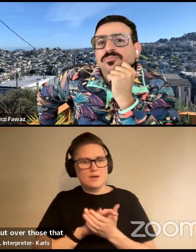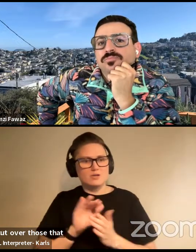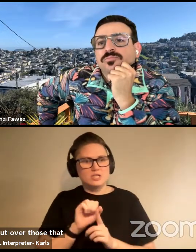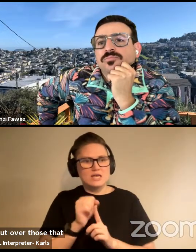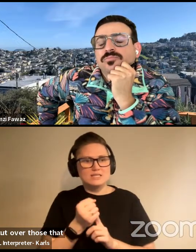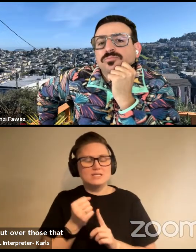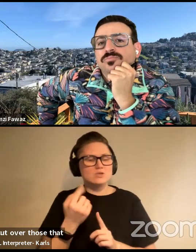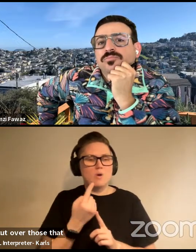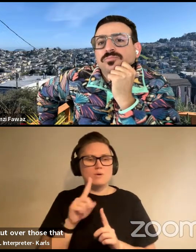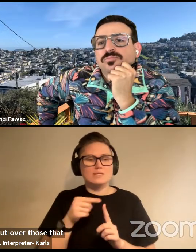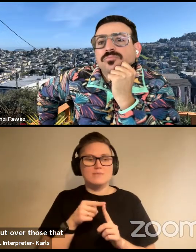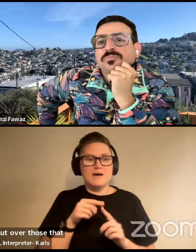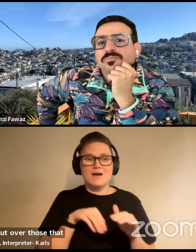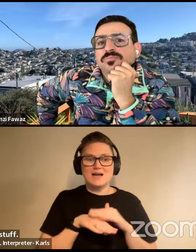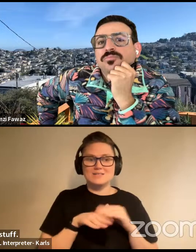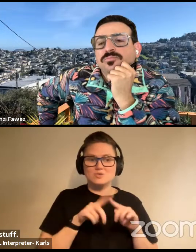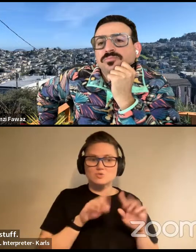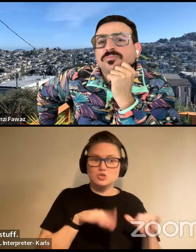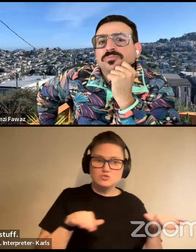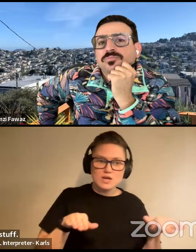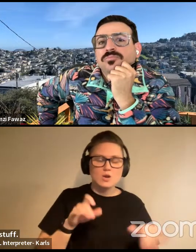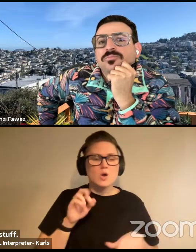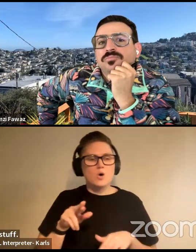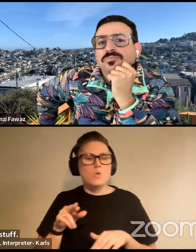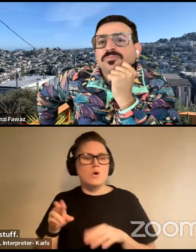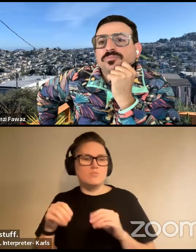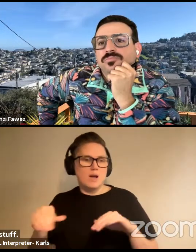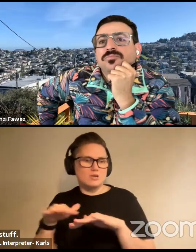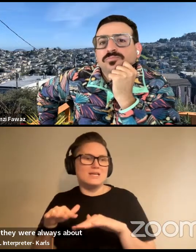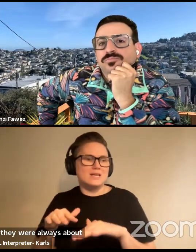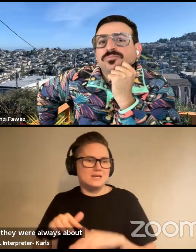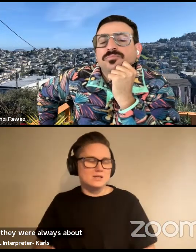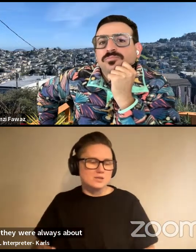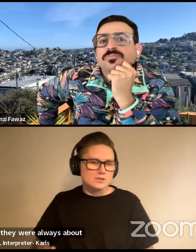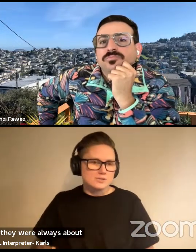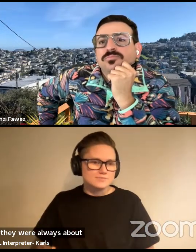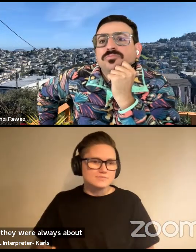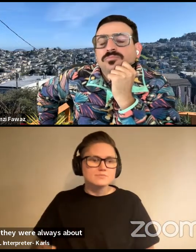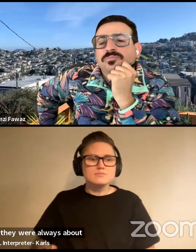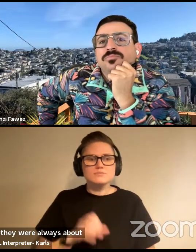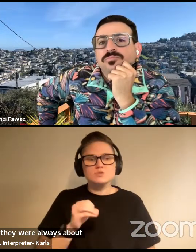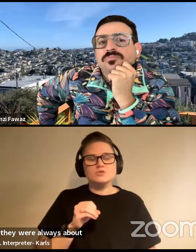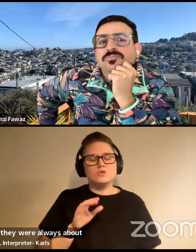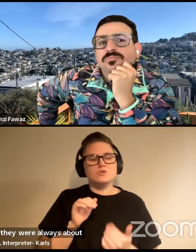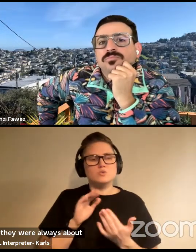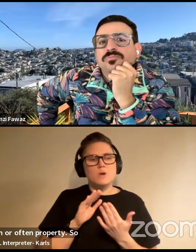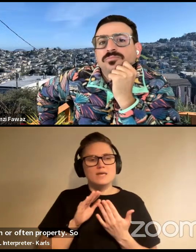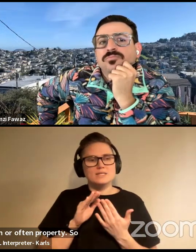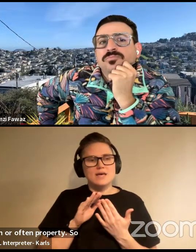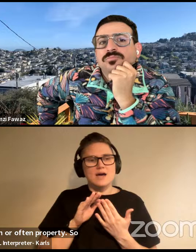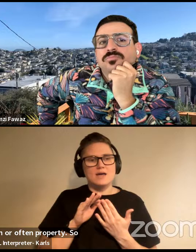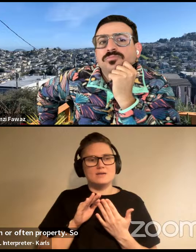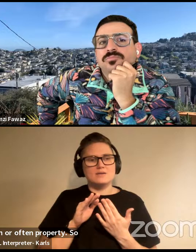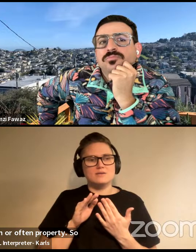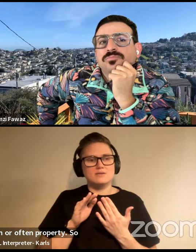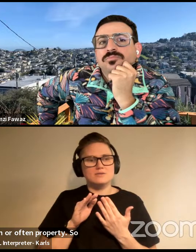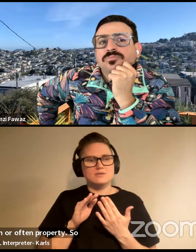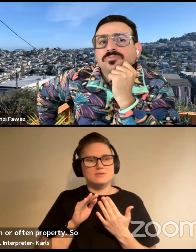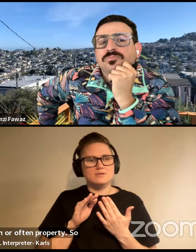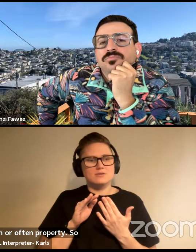access to children or often property. So there's, so there's ways in which kind of class, um,